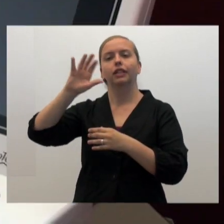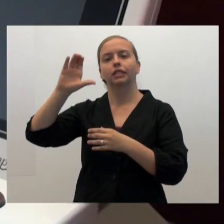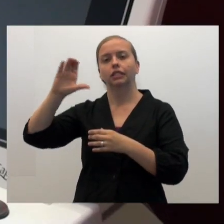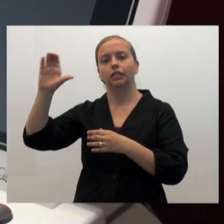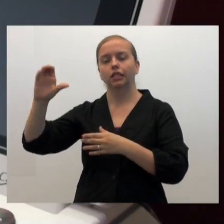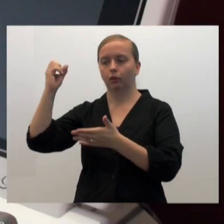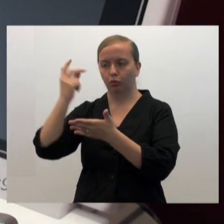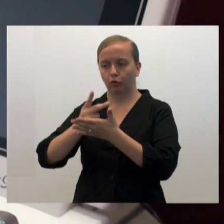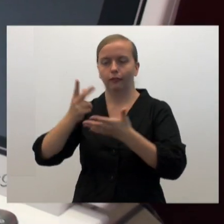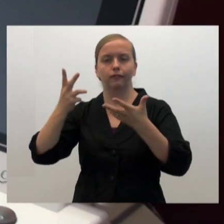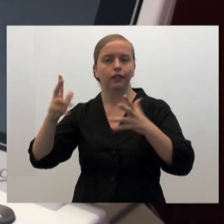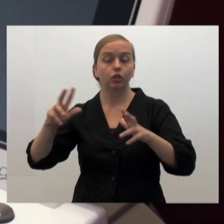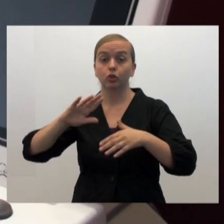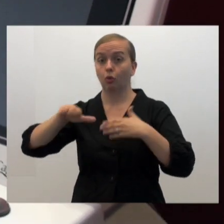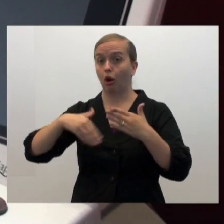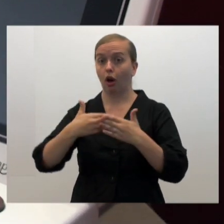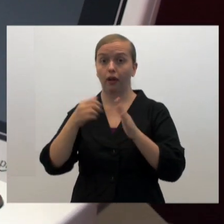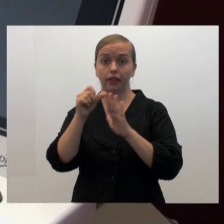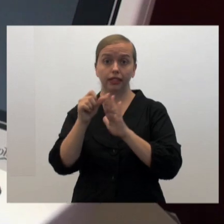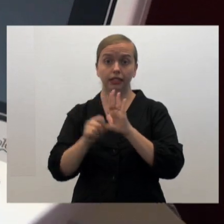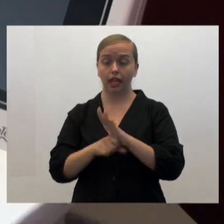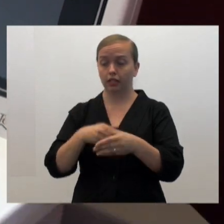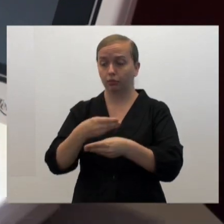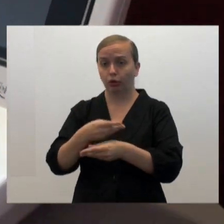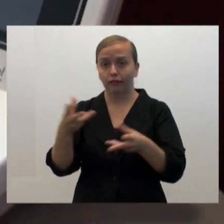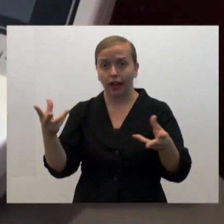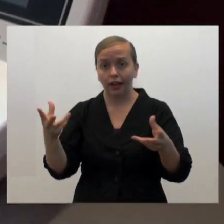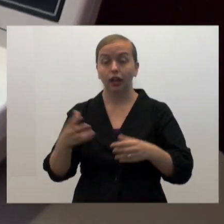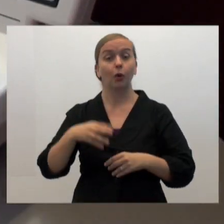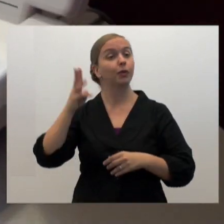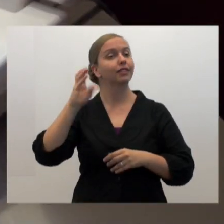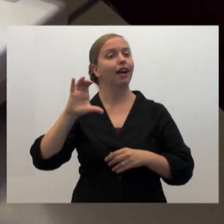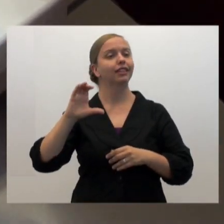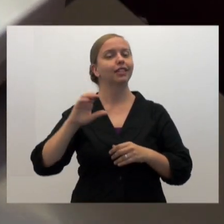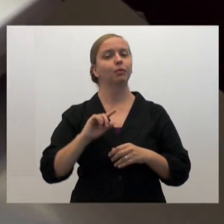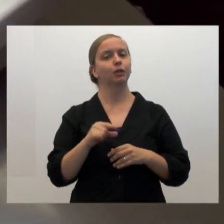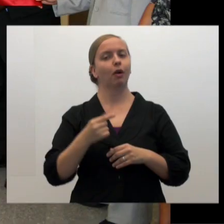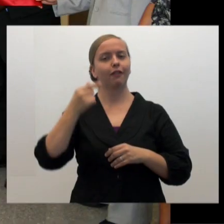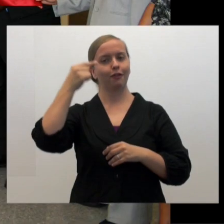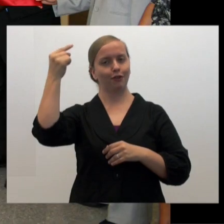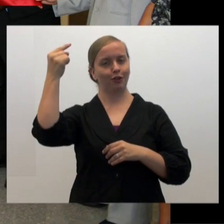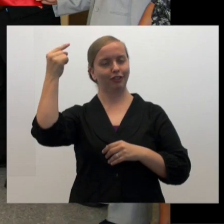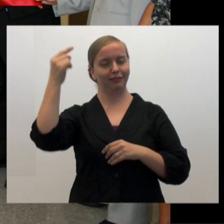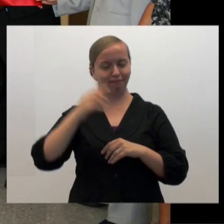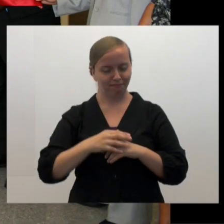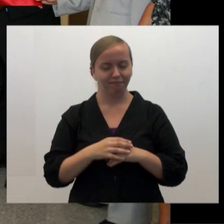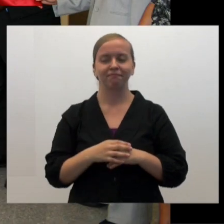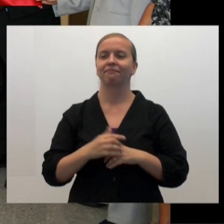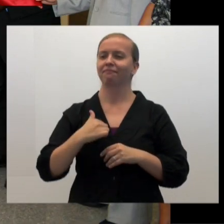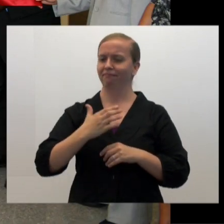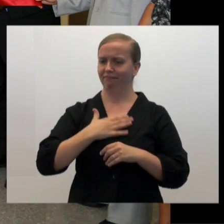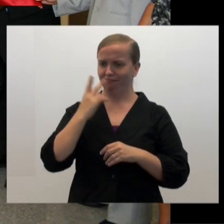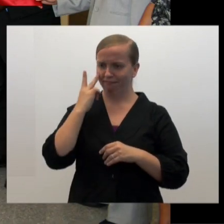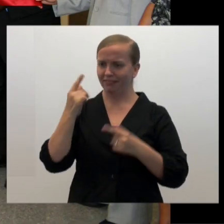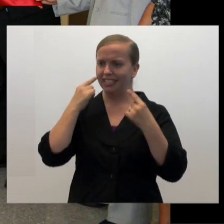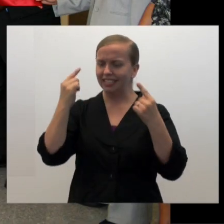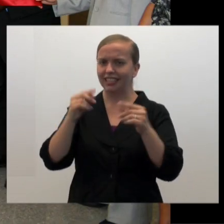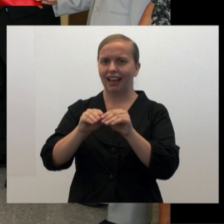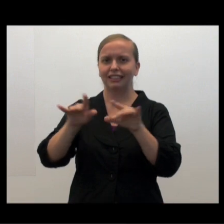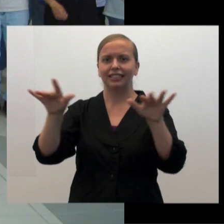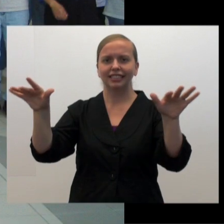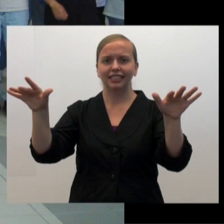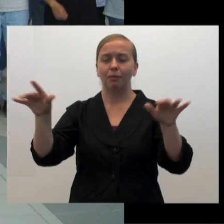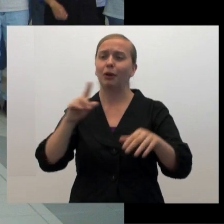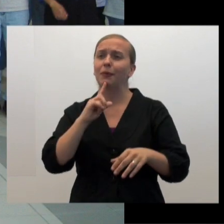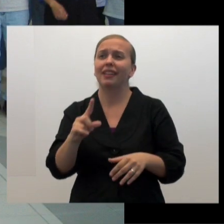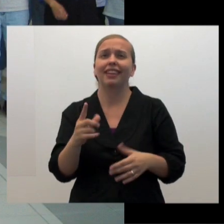FCC for use throughout the country, and all the states now also provided. Wisconsin was one of the first, and I'm happy to see the success. Although, to tell you the